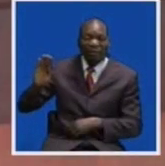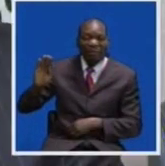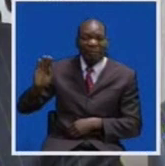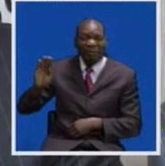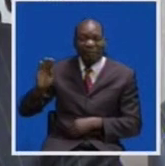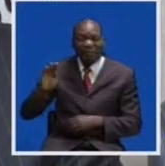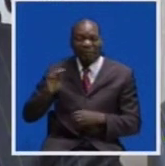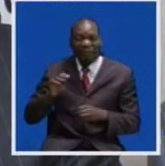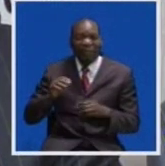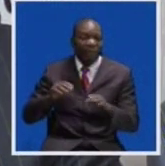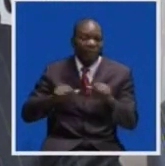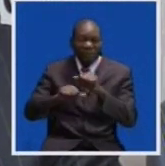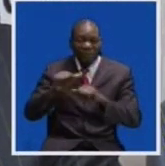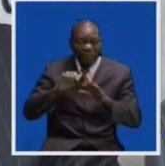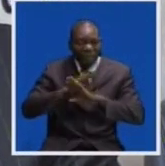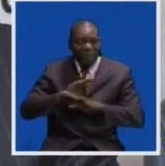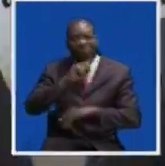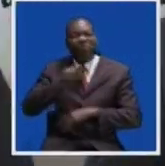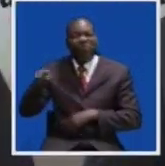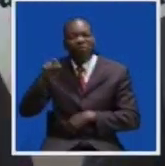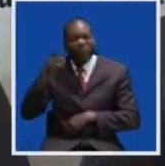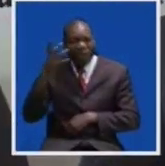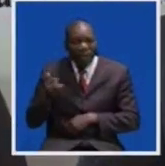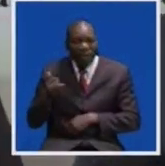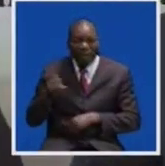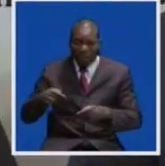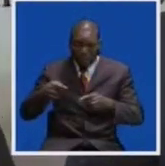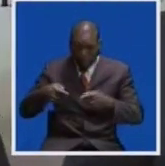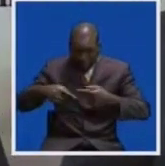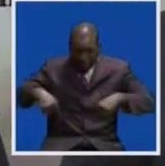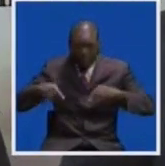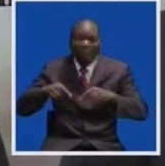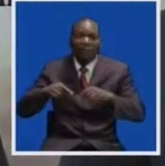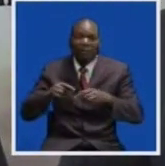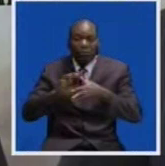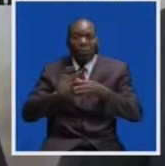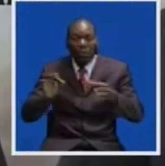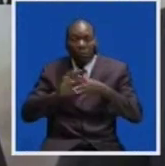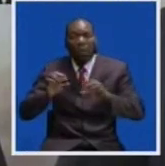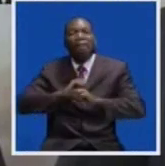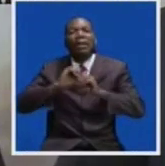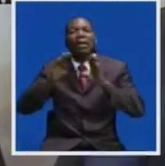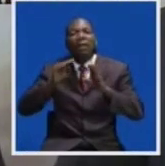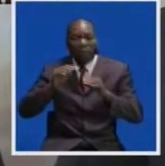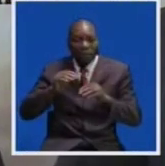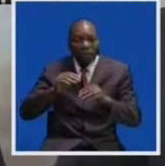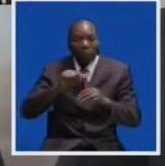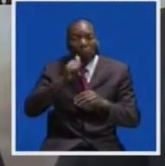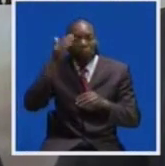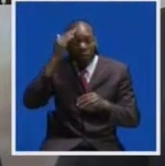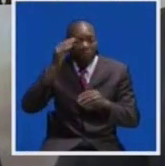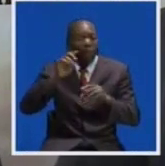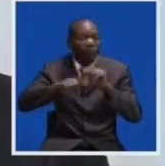preposterous about Zambia. But that's because we generate them from here and we forget that our friends out there, no matter how their